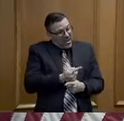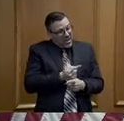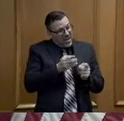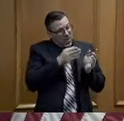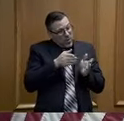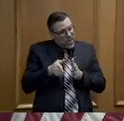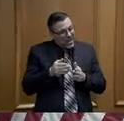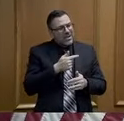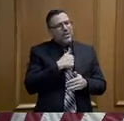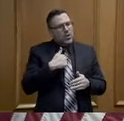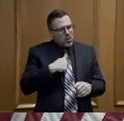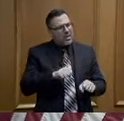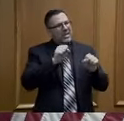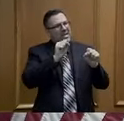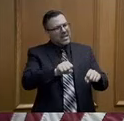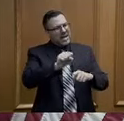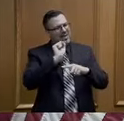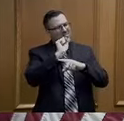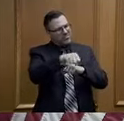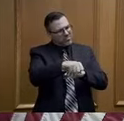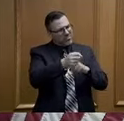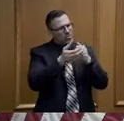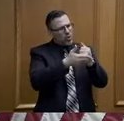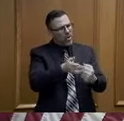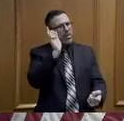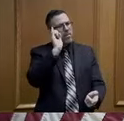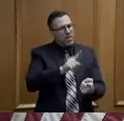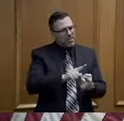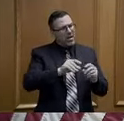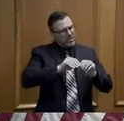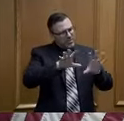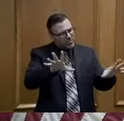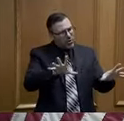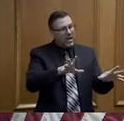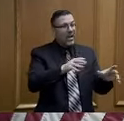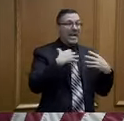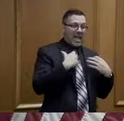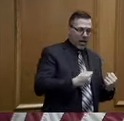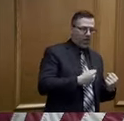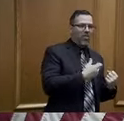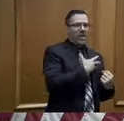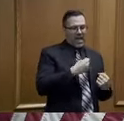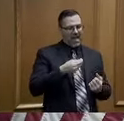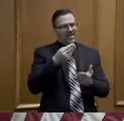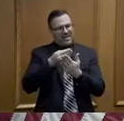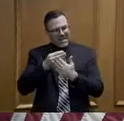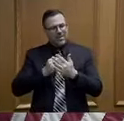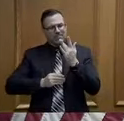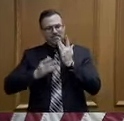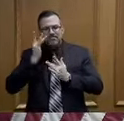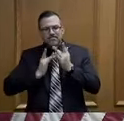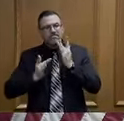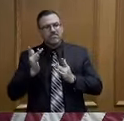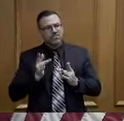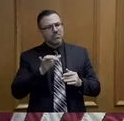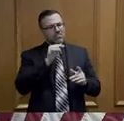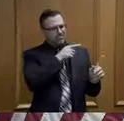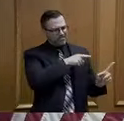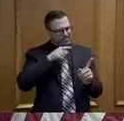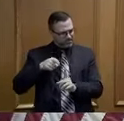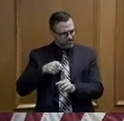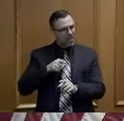that minimizes the damage economically and from a health standpoint. That's what we're trying to do here. So